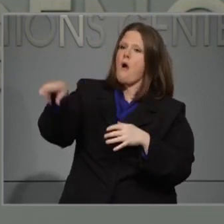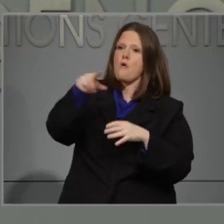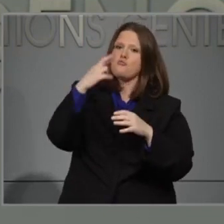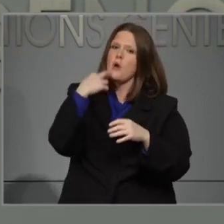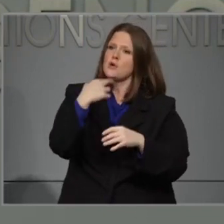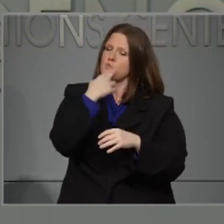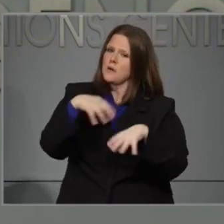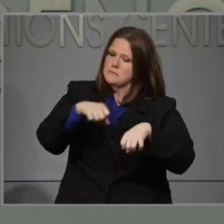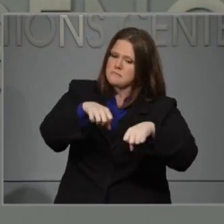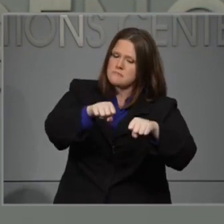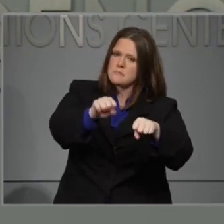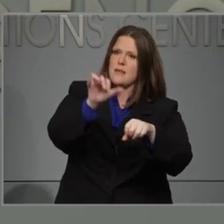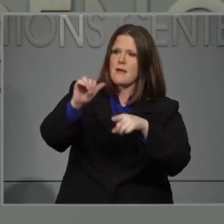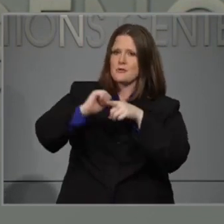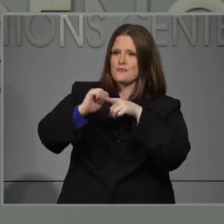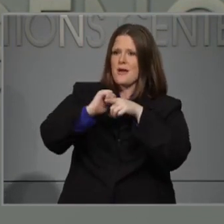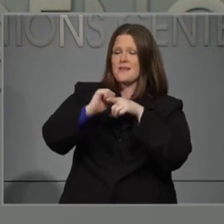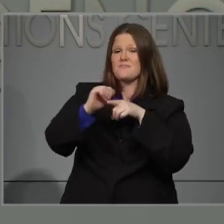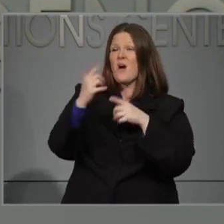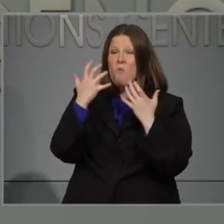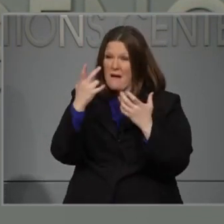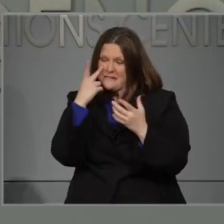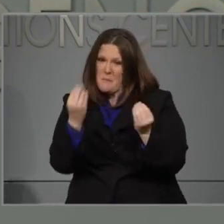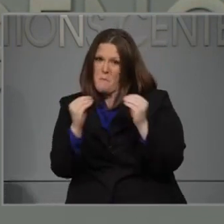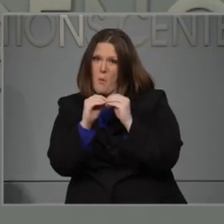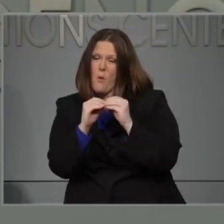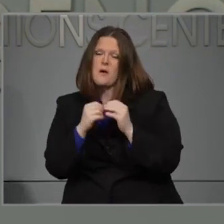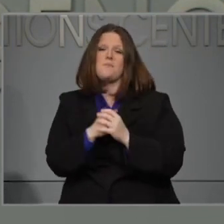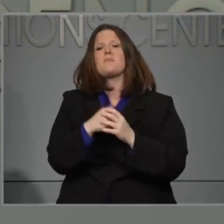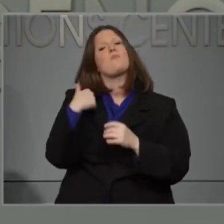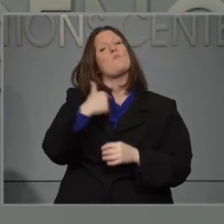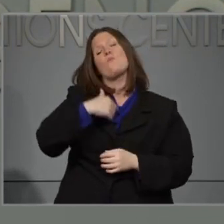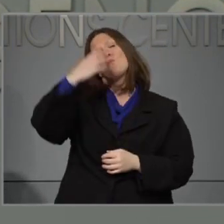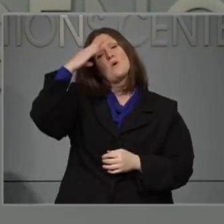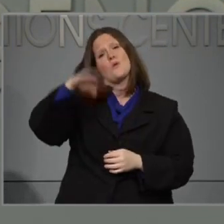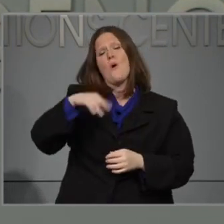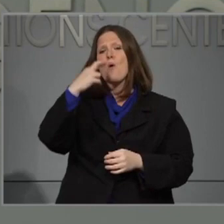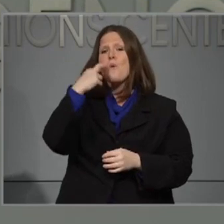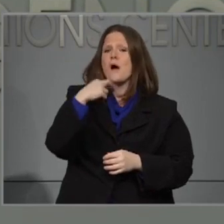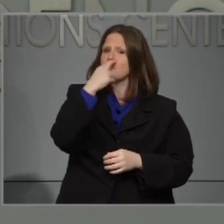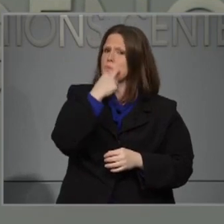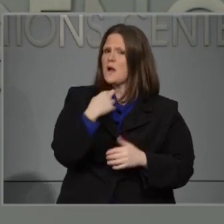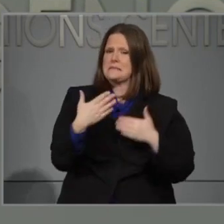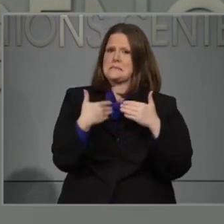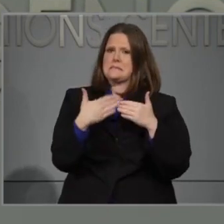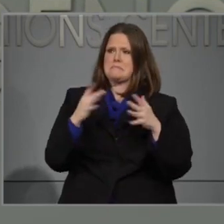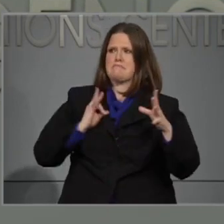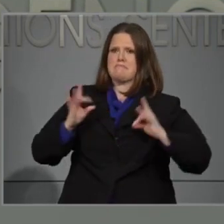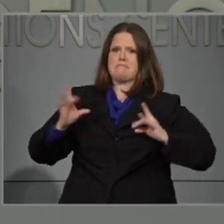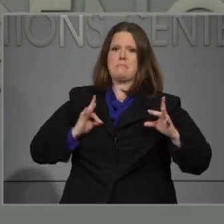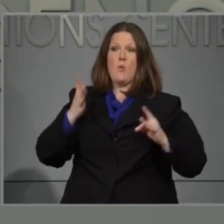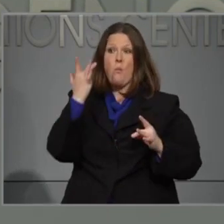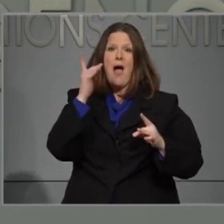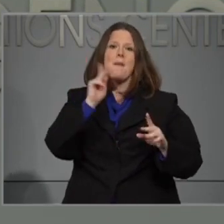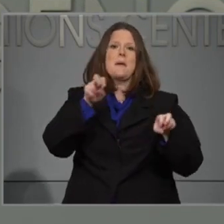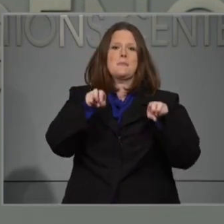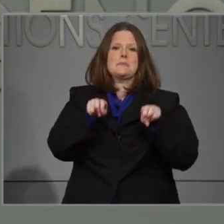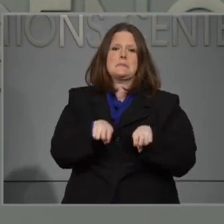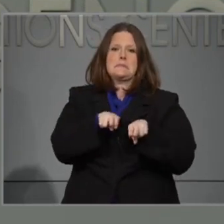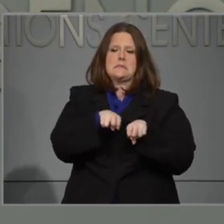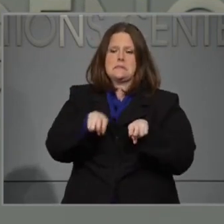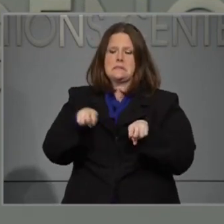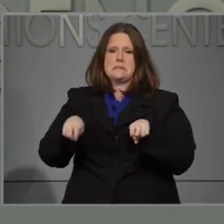participate in it. I think restaurants we always knew were a higher risk activity. Folks are sitting down,